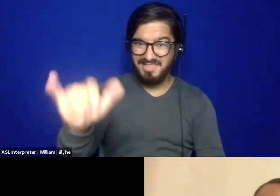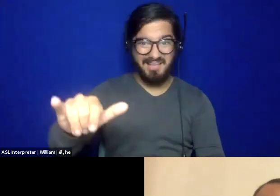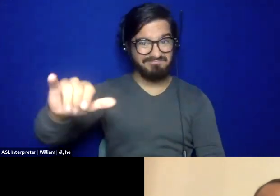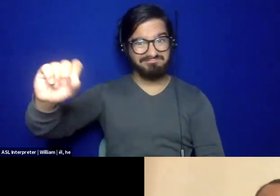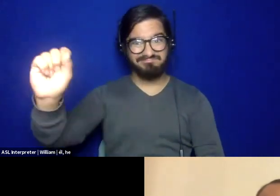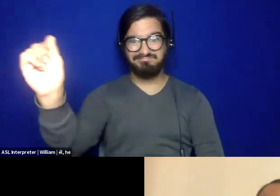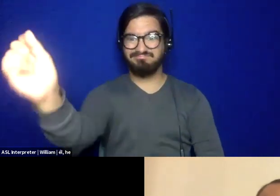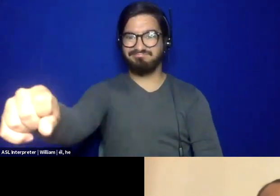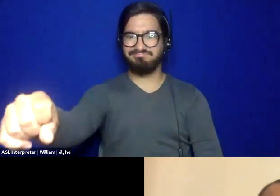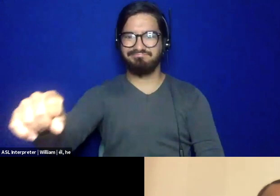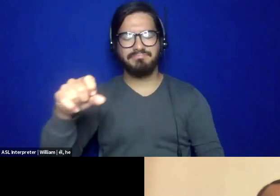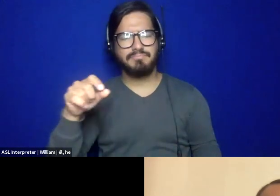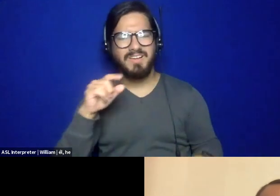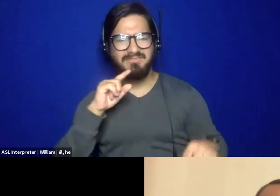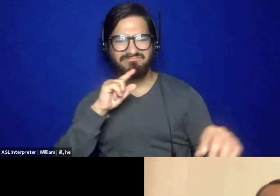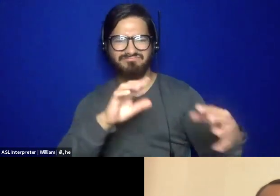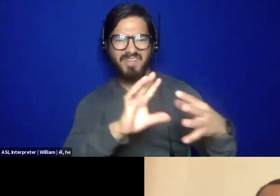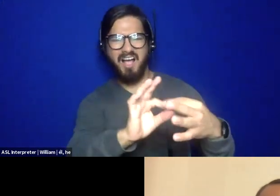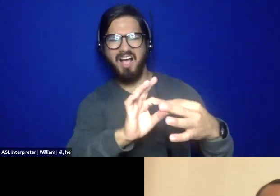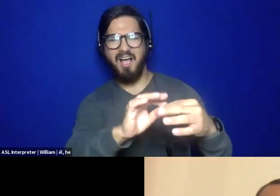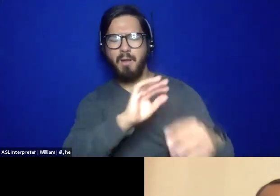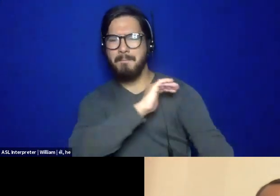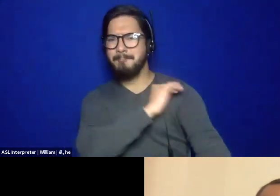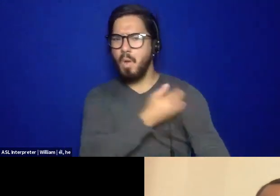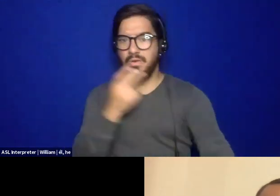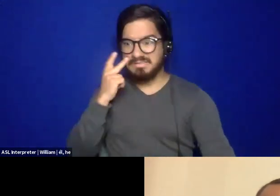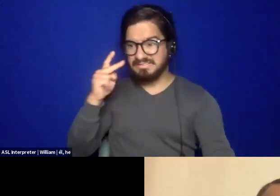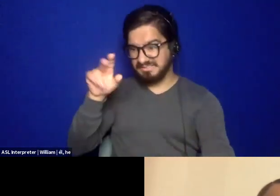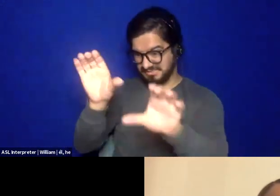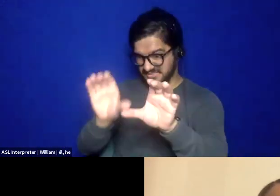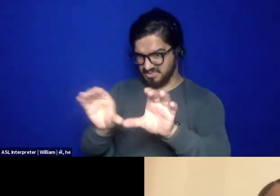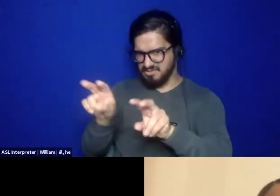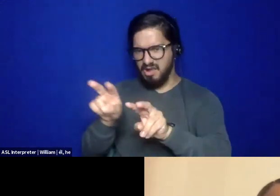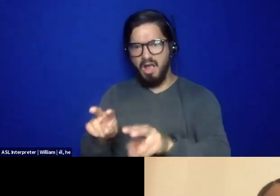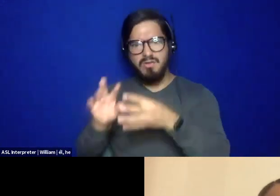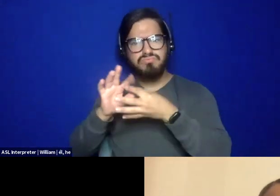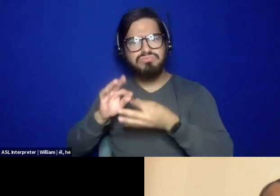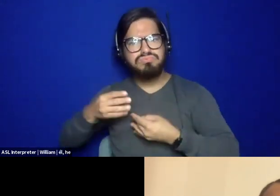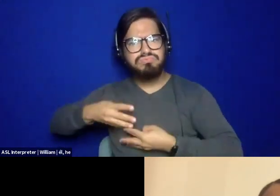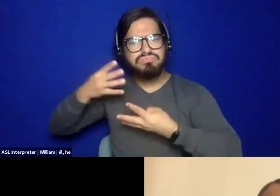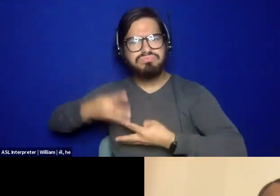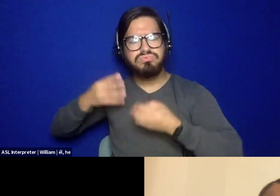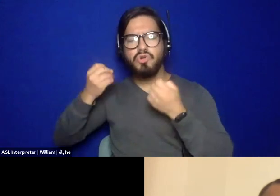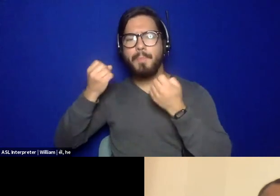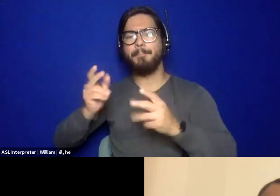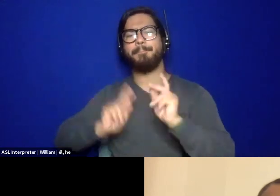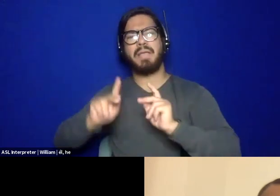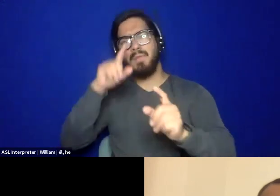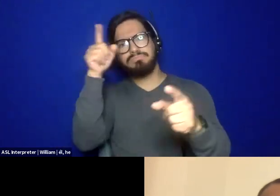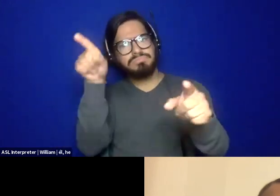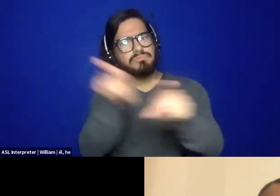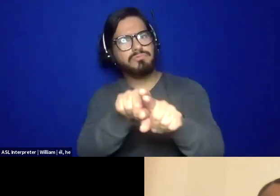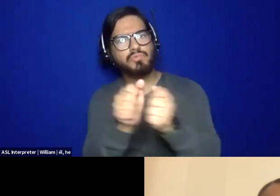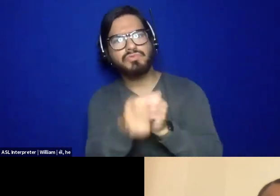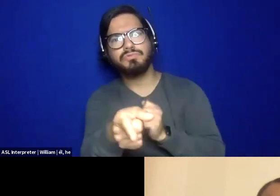So, so powerful. And as you see in the chat, um, so many people, um, are in alignment with what you're saying and